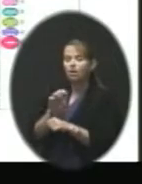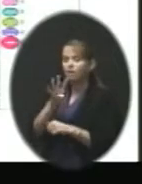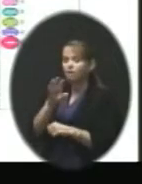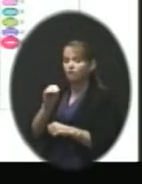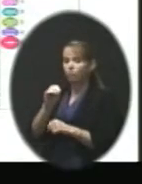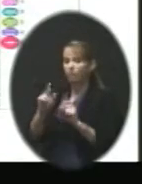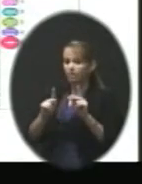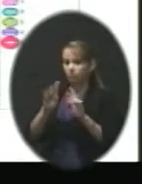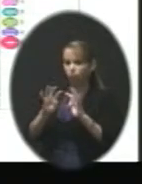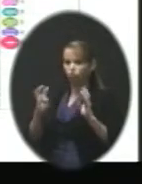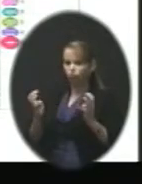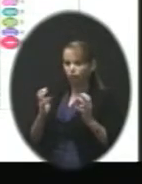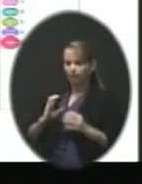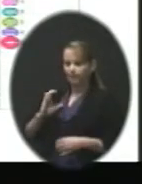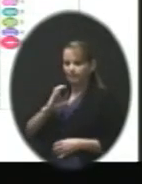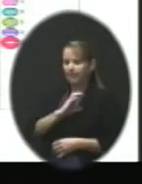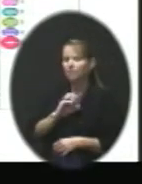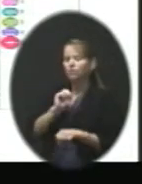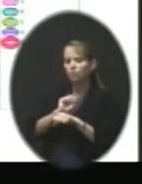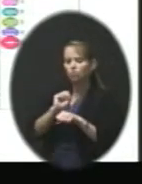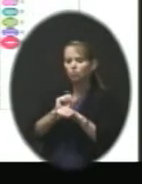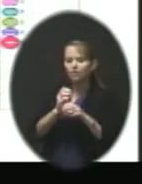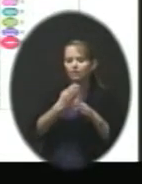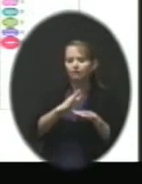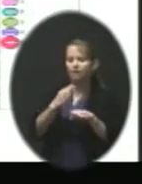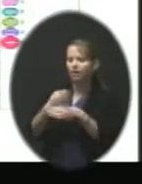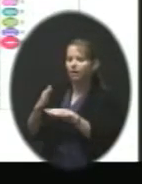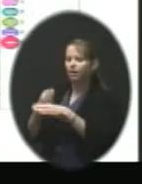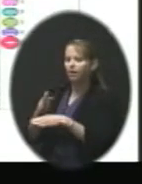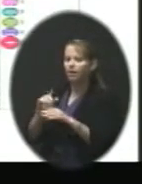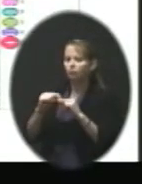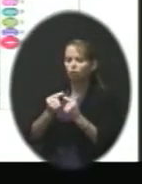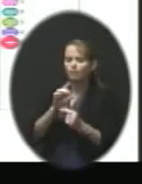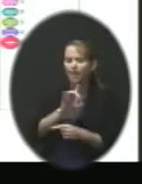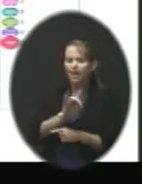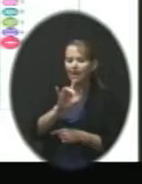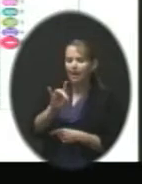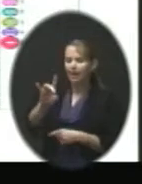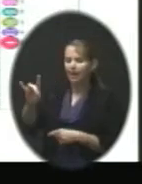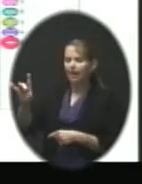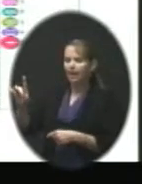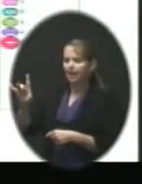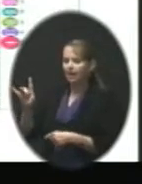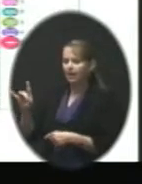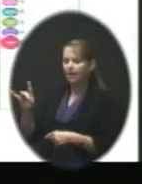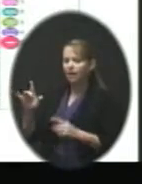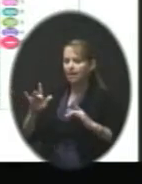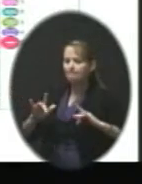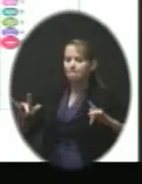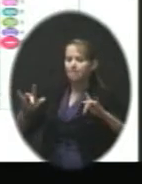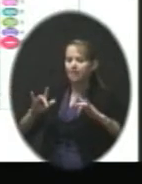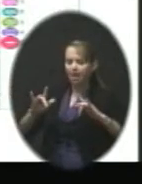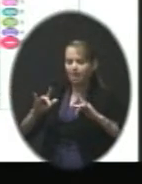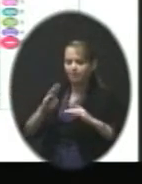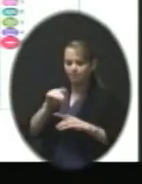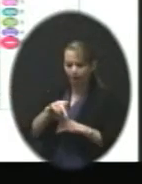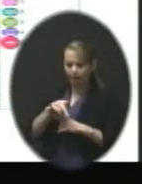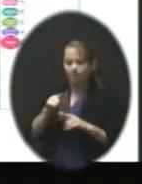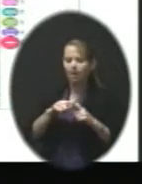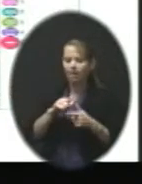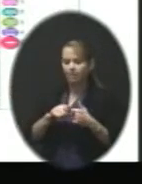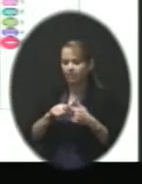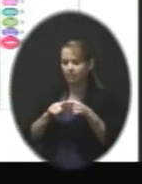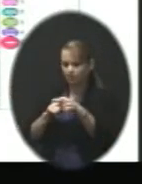committee working in groups of eight with blank maps and then that map with the numbers by community.